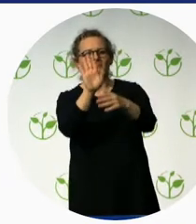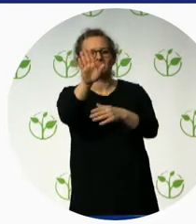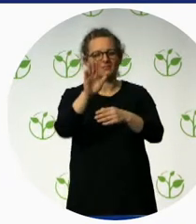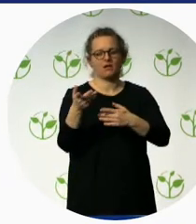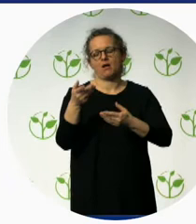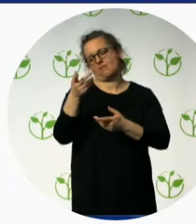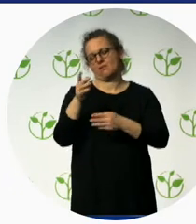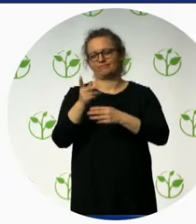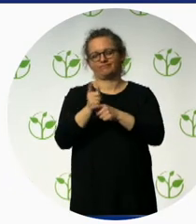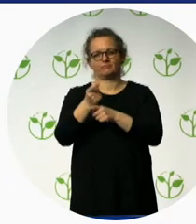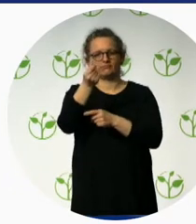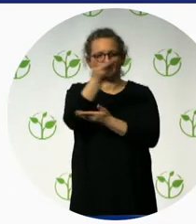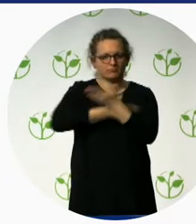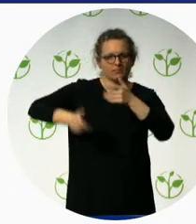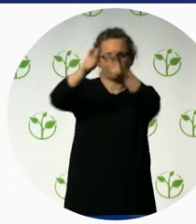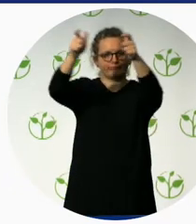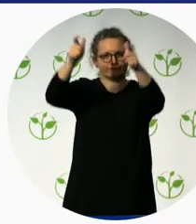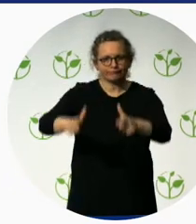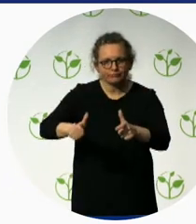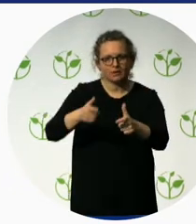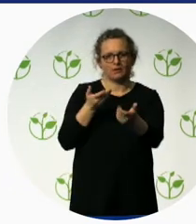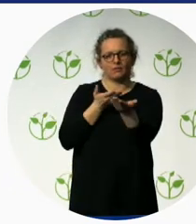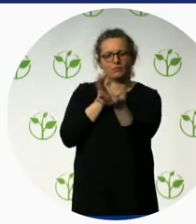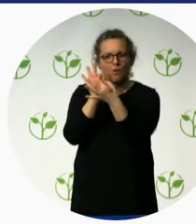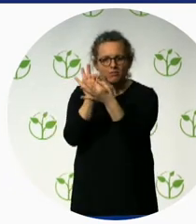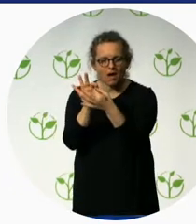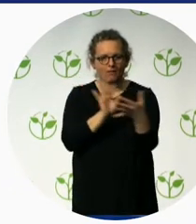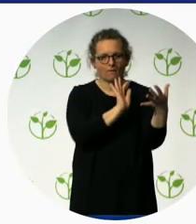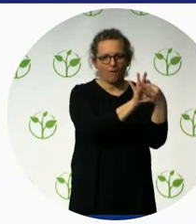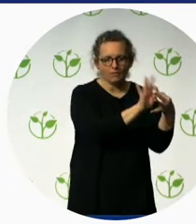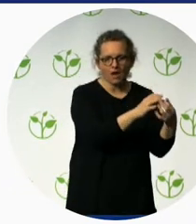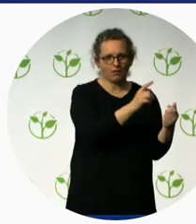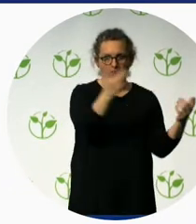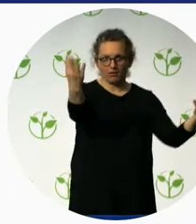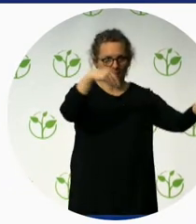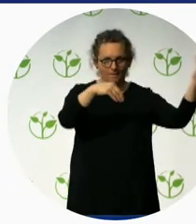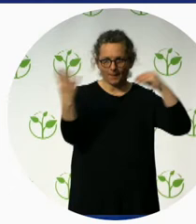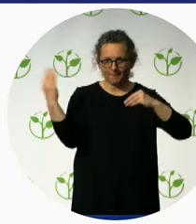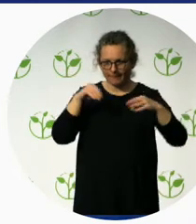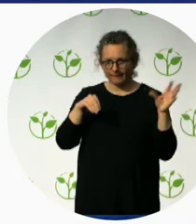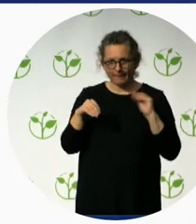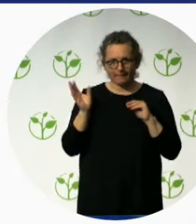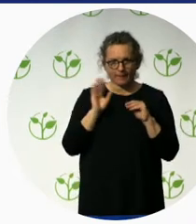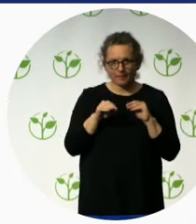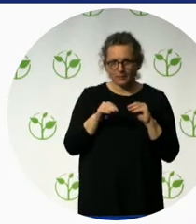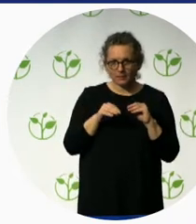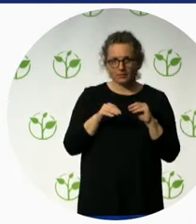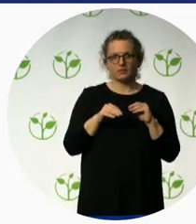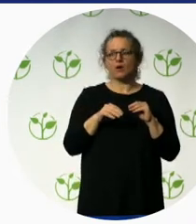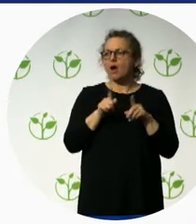and others. All relevant business community, public sector,